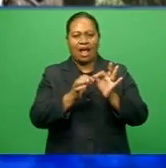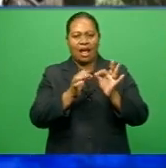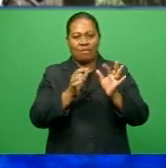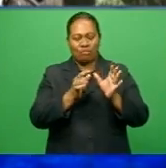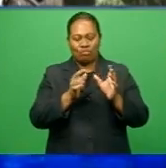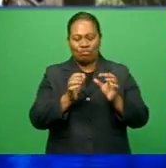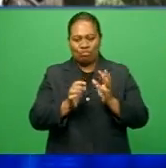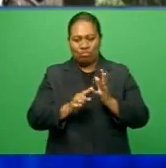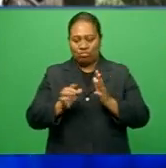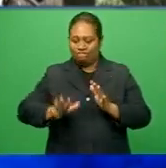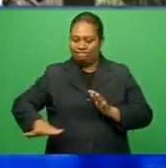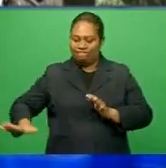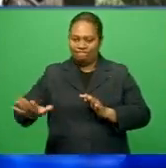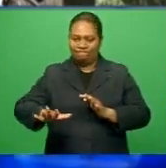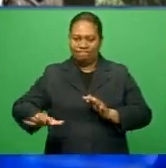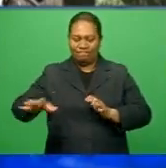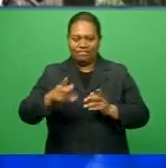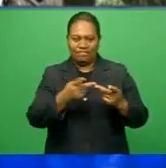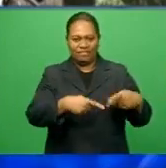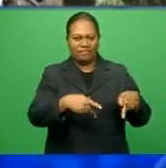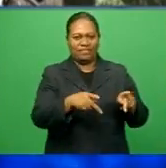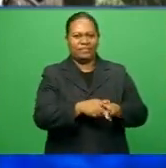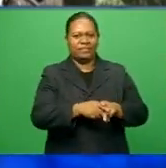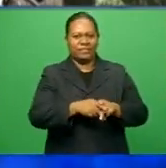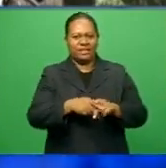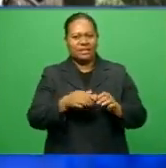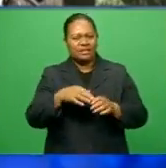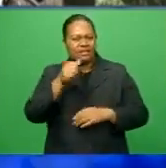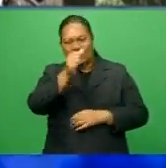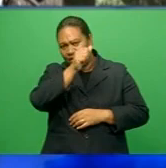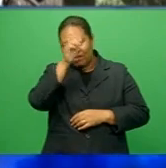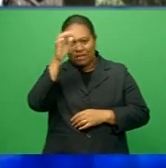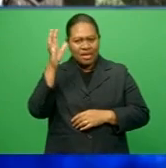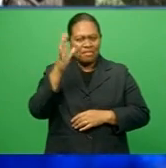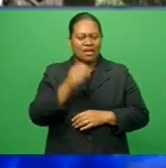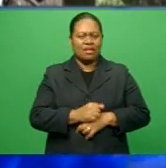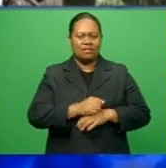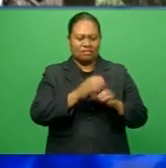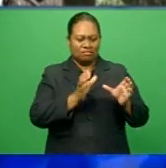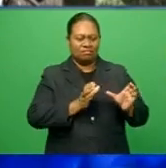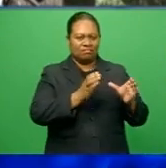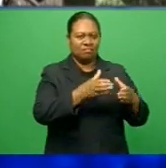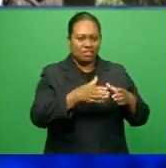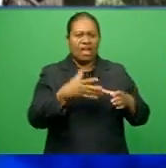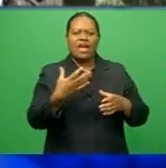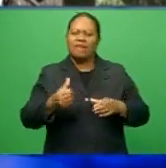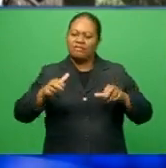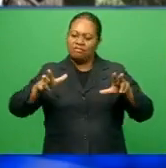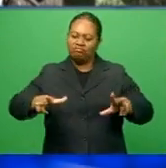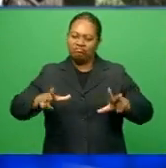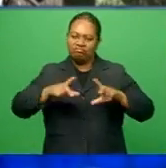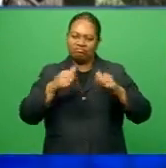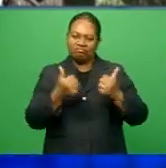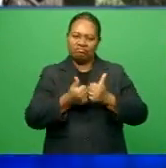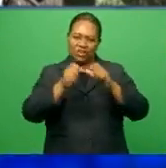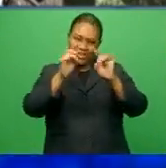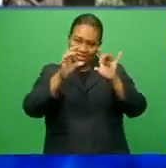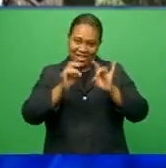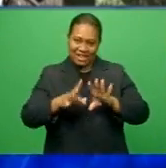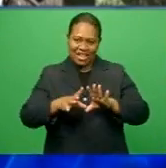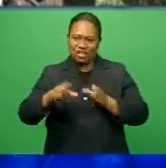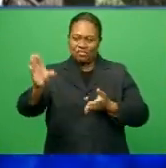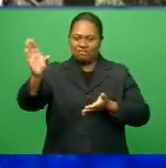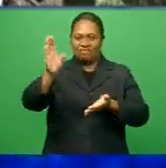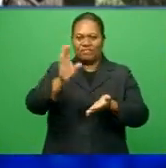The exclusive local manufacturer of popular international brand Kukai has signed an agreement with the Australian government-funded